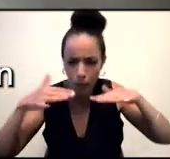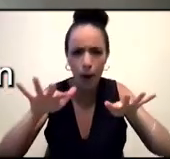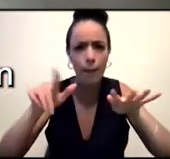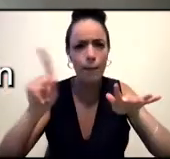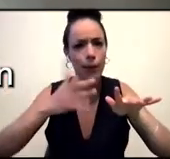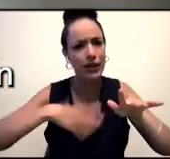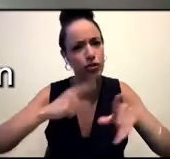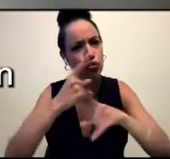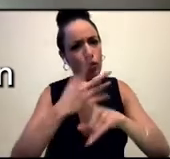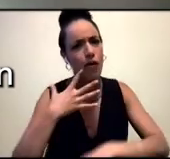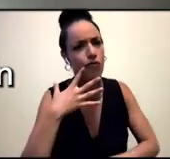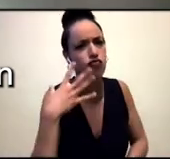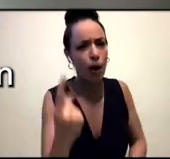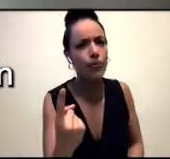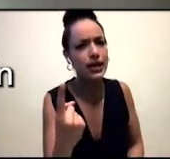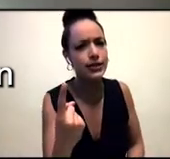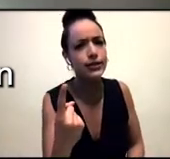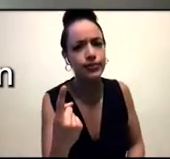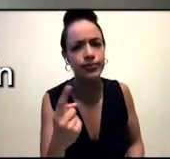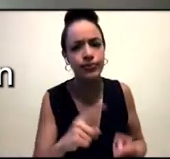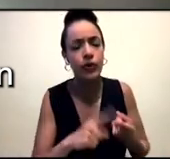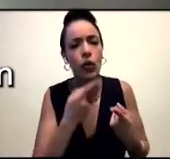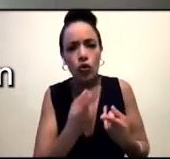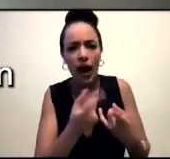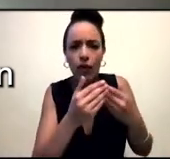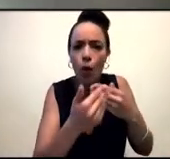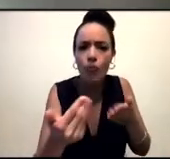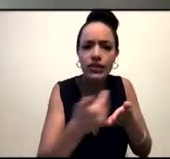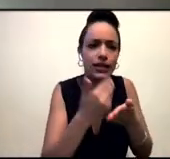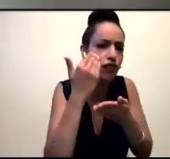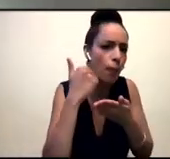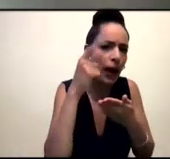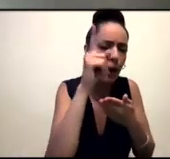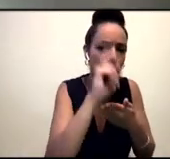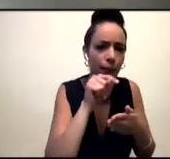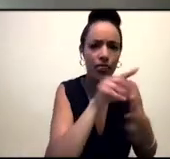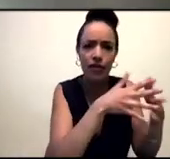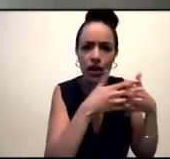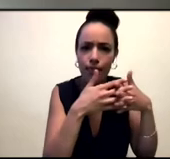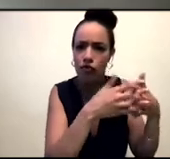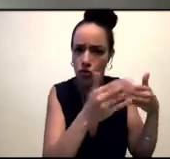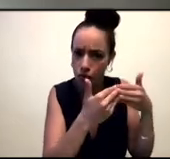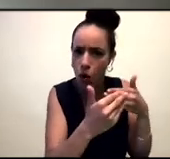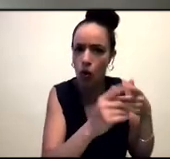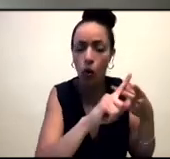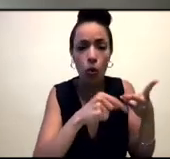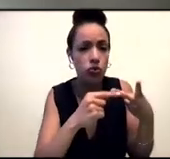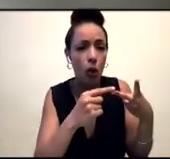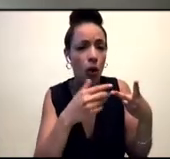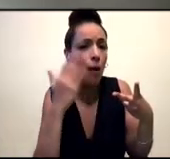you've got the Black Film Collective in the States, and you've got lots of, you know, and Brown